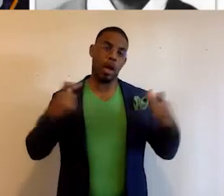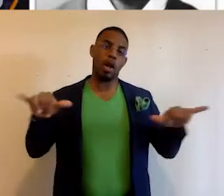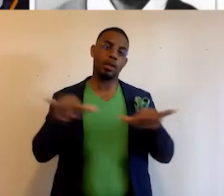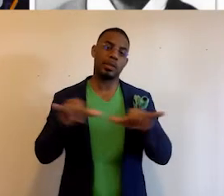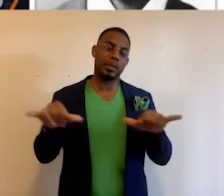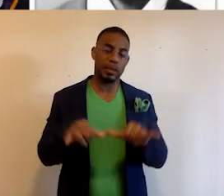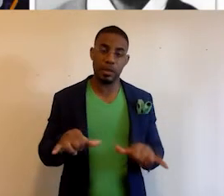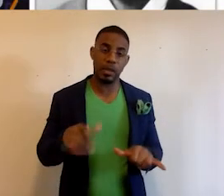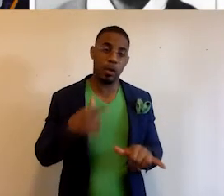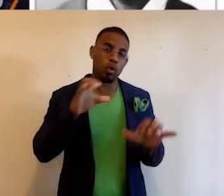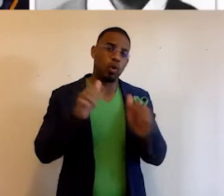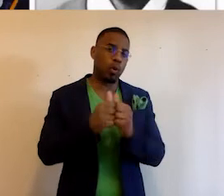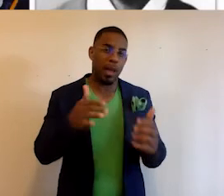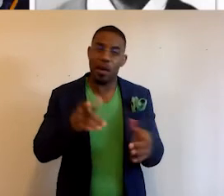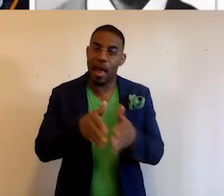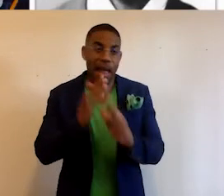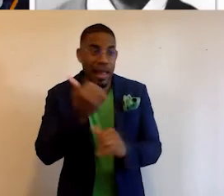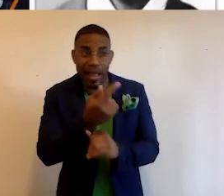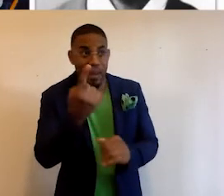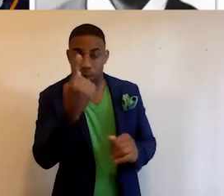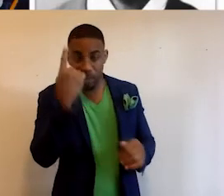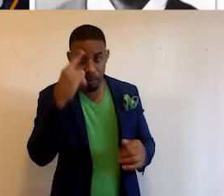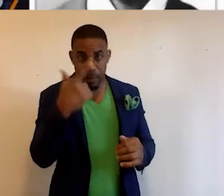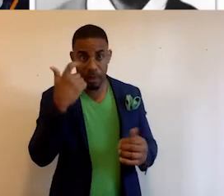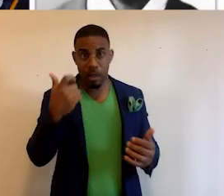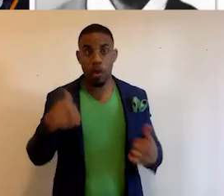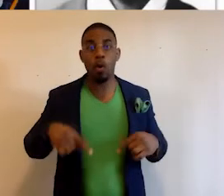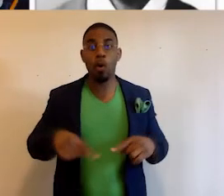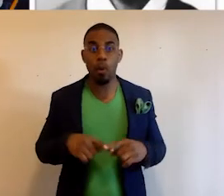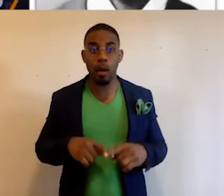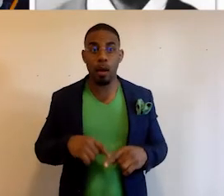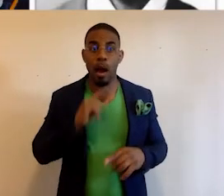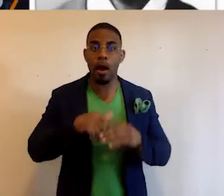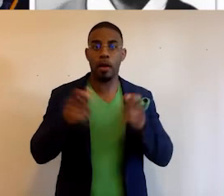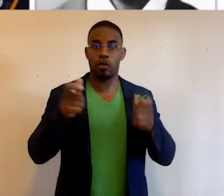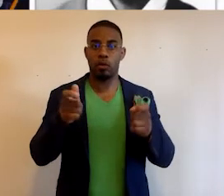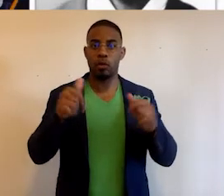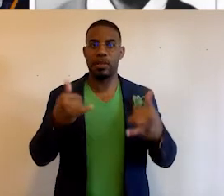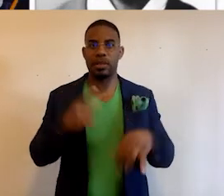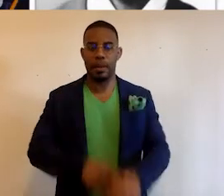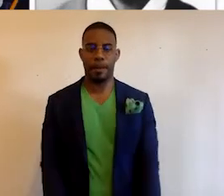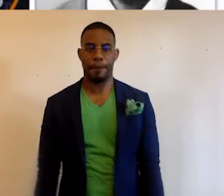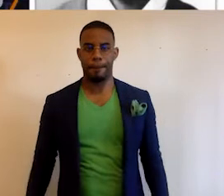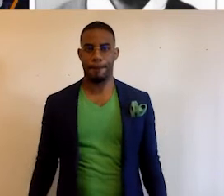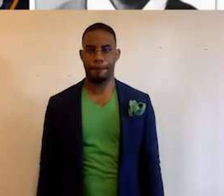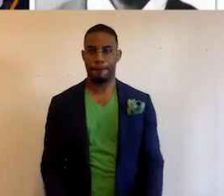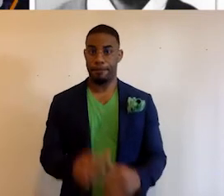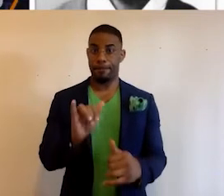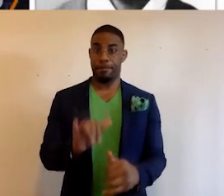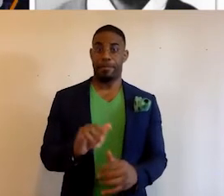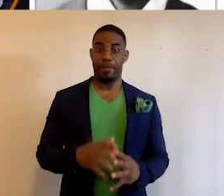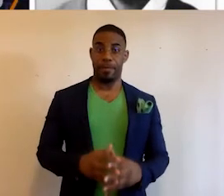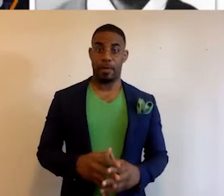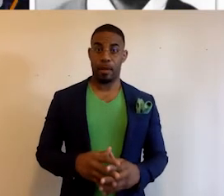scale, and we're doing it without asking anyone because we are in control this time. And with that,